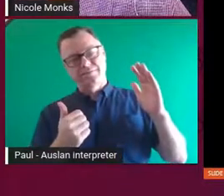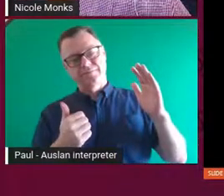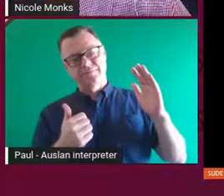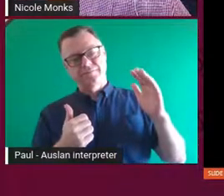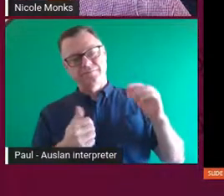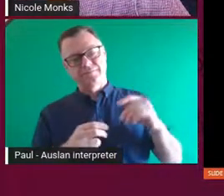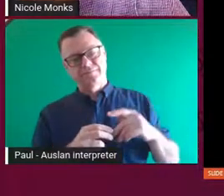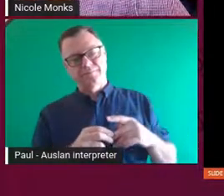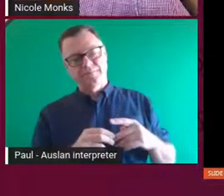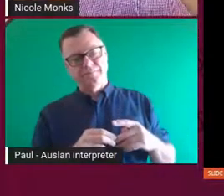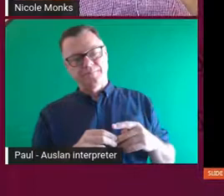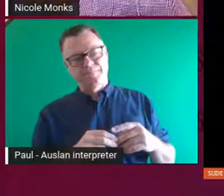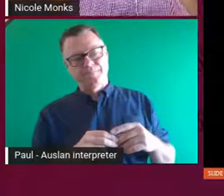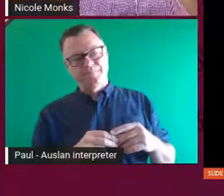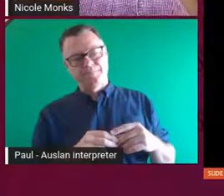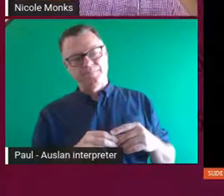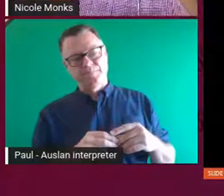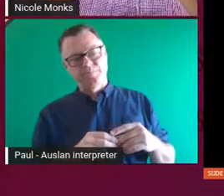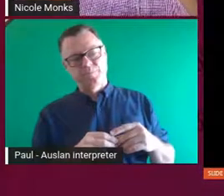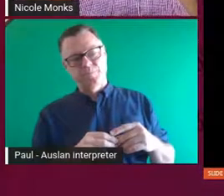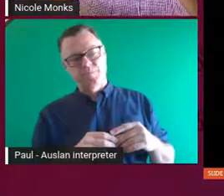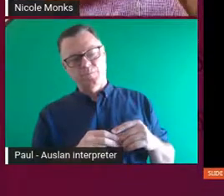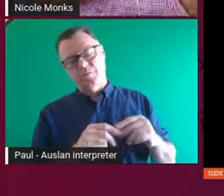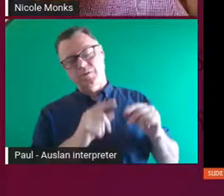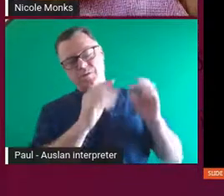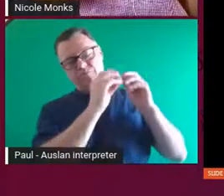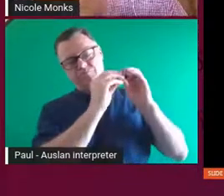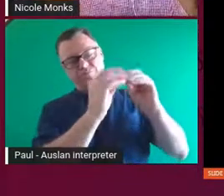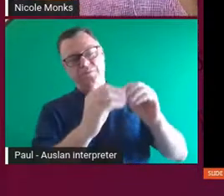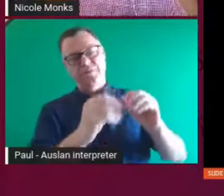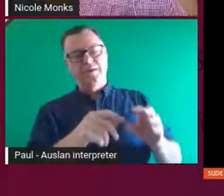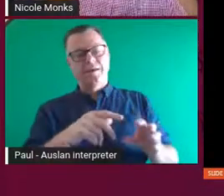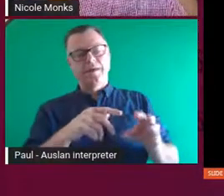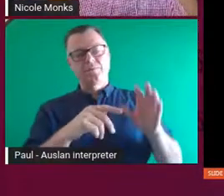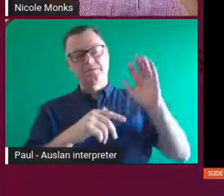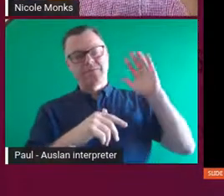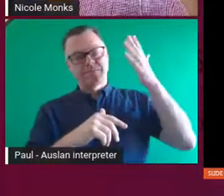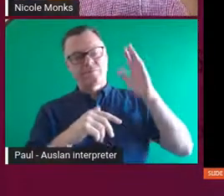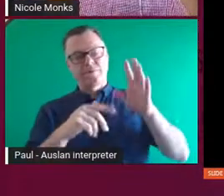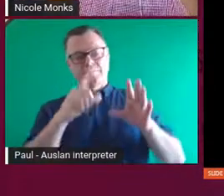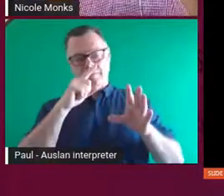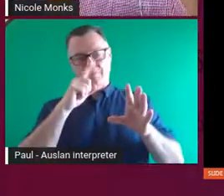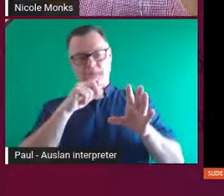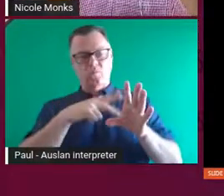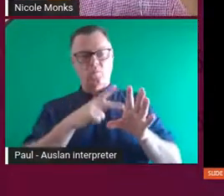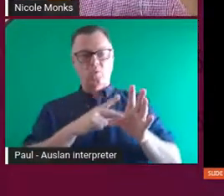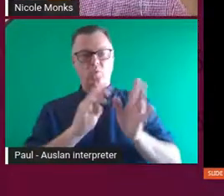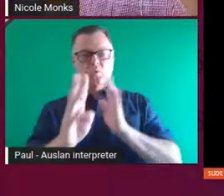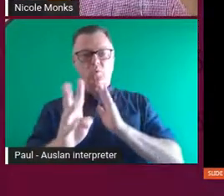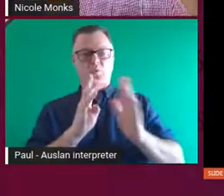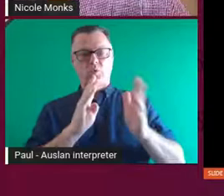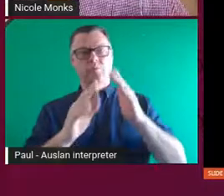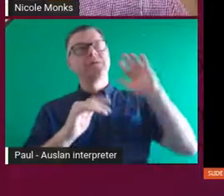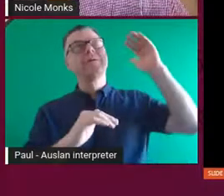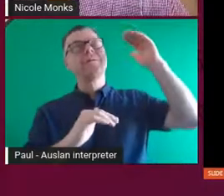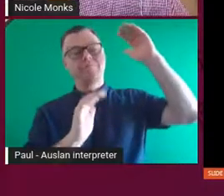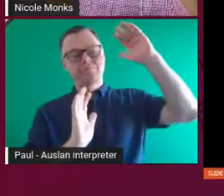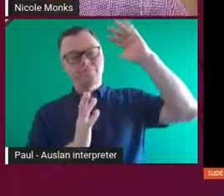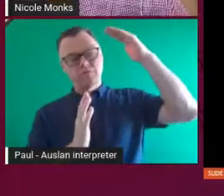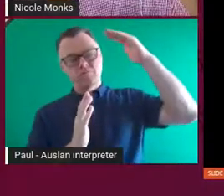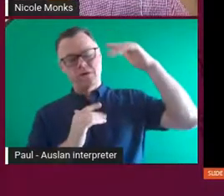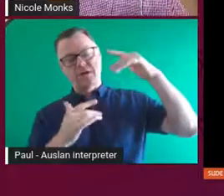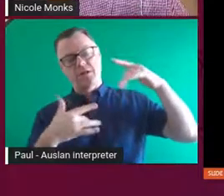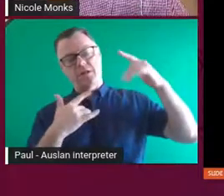this sort of life to it when people are walking underneath it. And then obviously at night, it really sort of comes